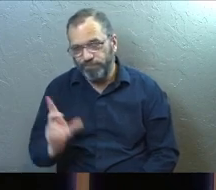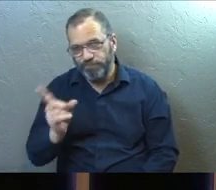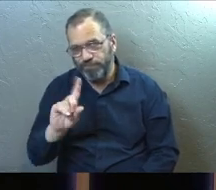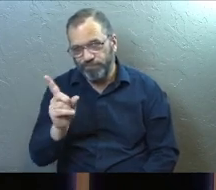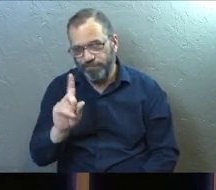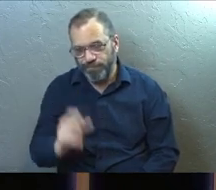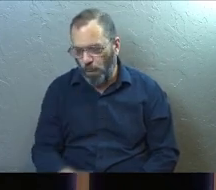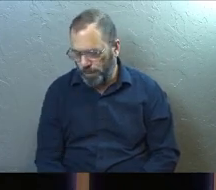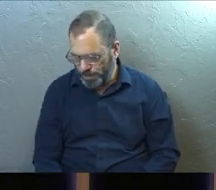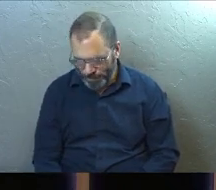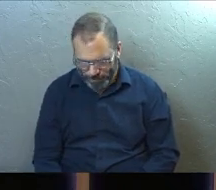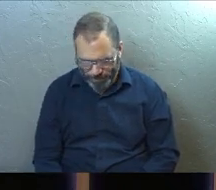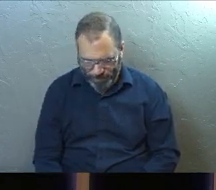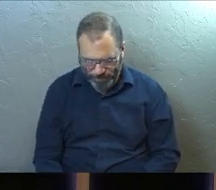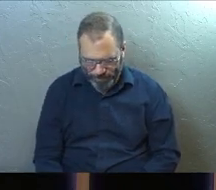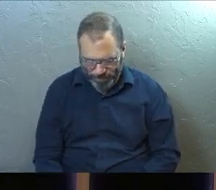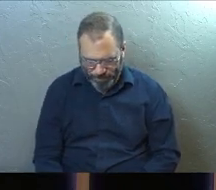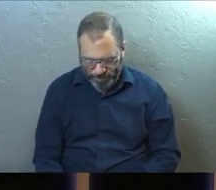No. No.